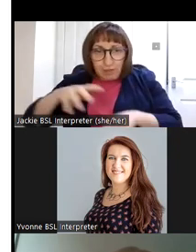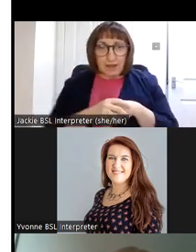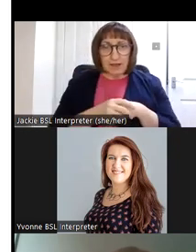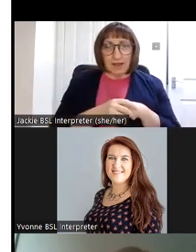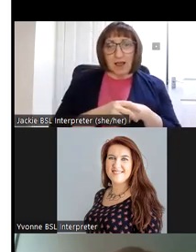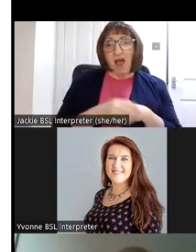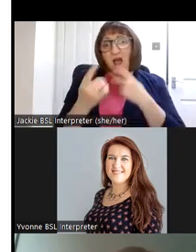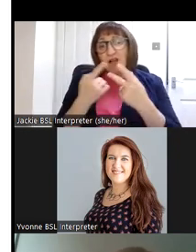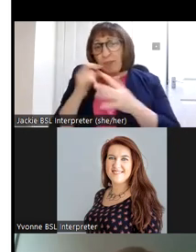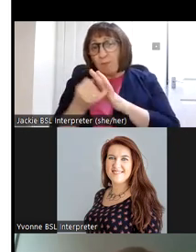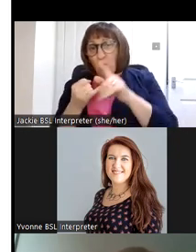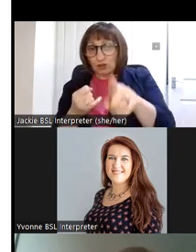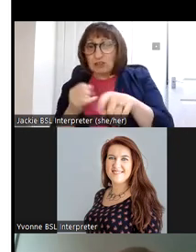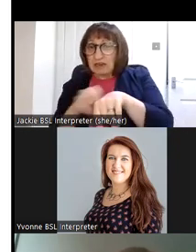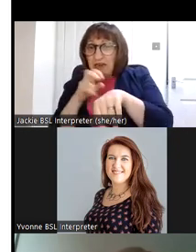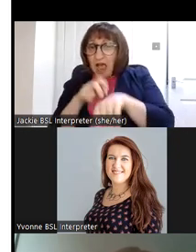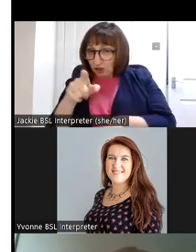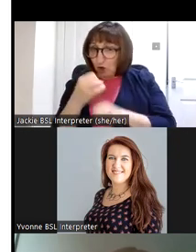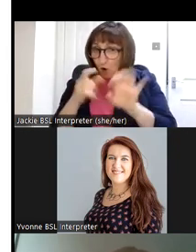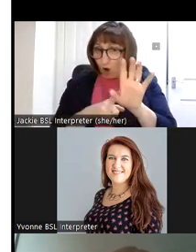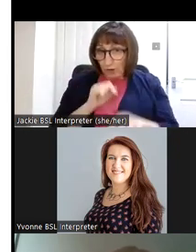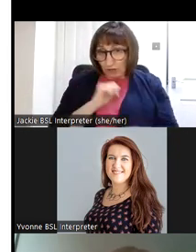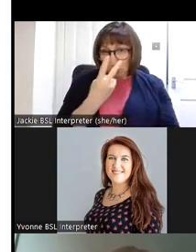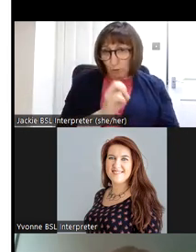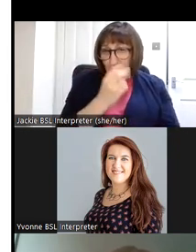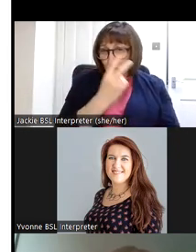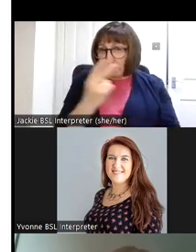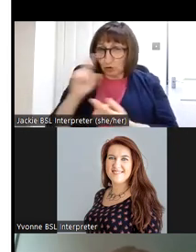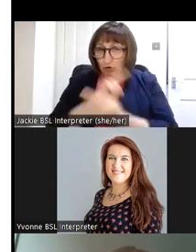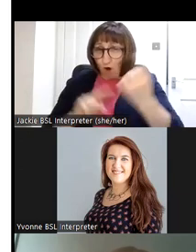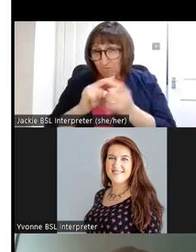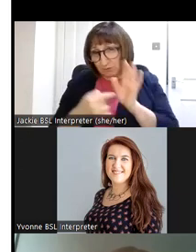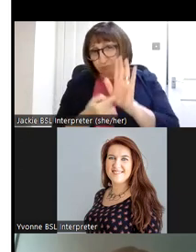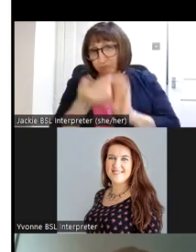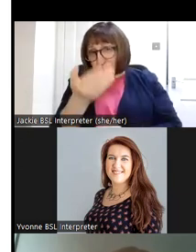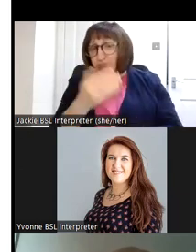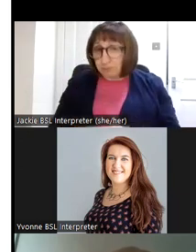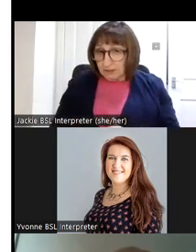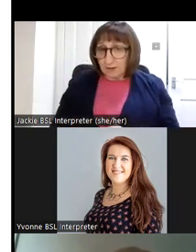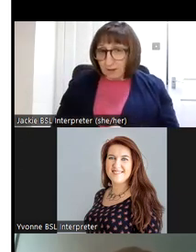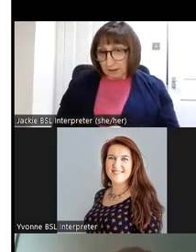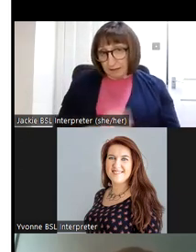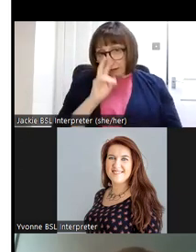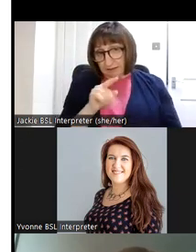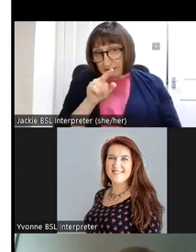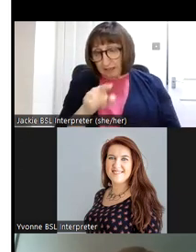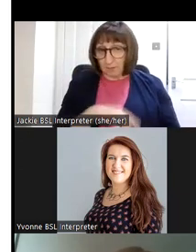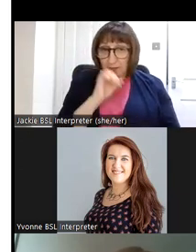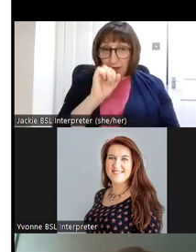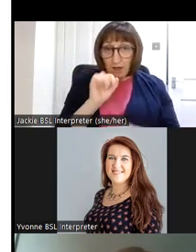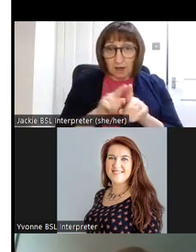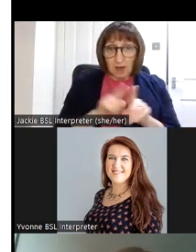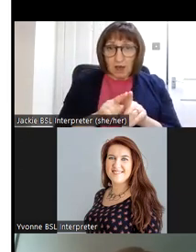was which was showcased in Galway during the 2022 conference um featured the Moirwood